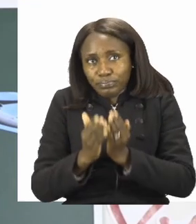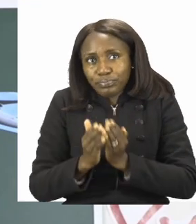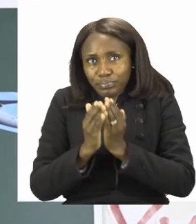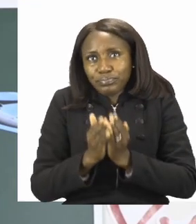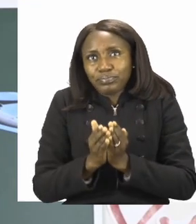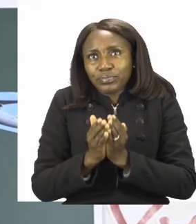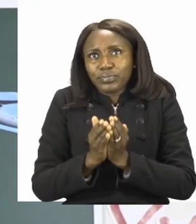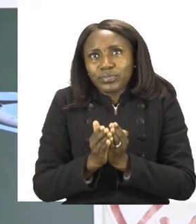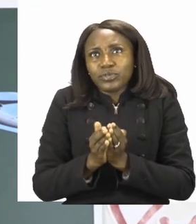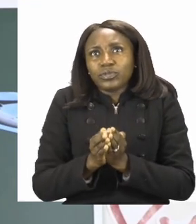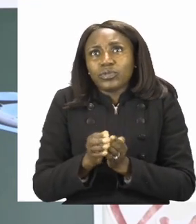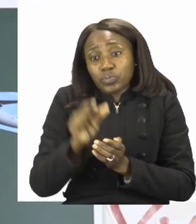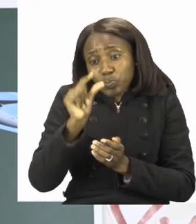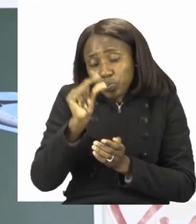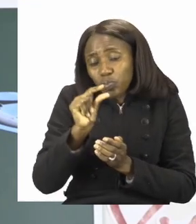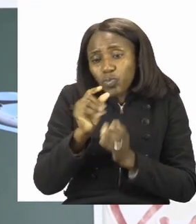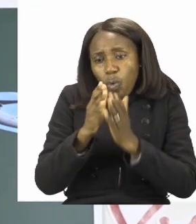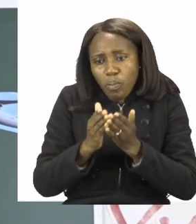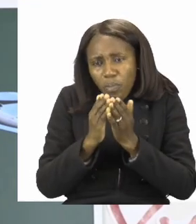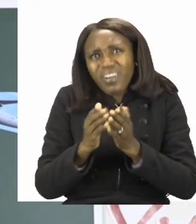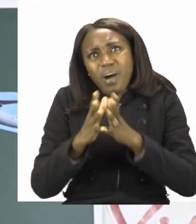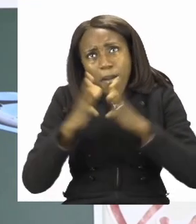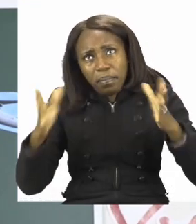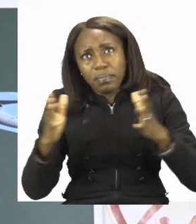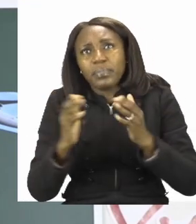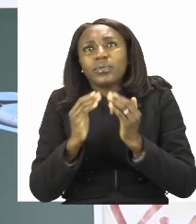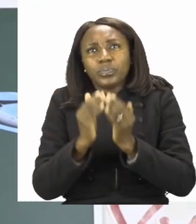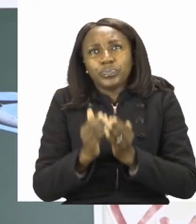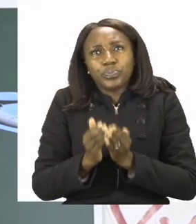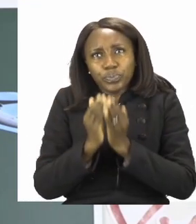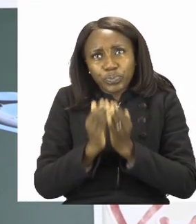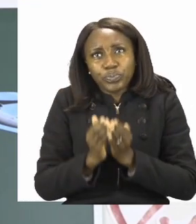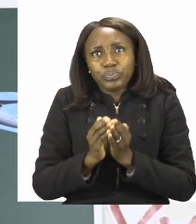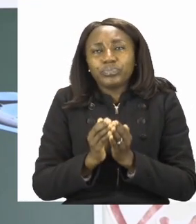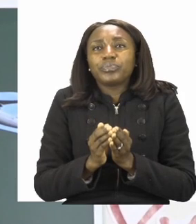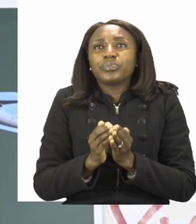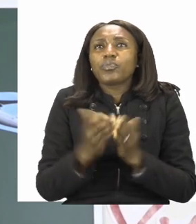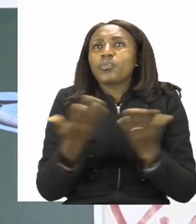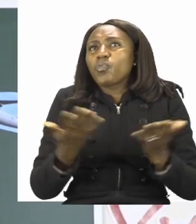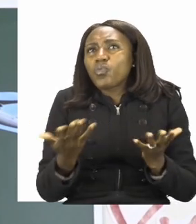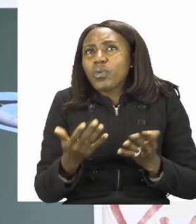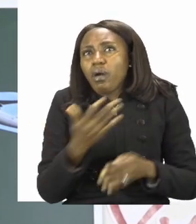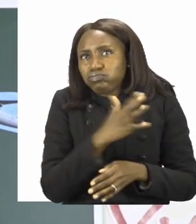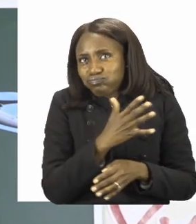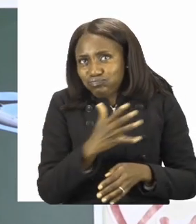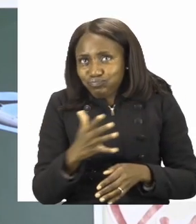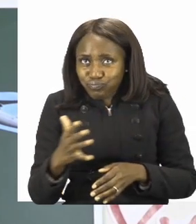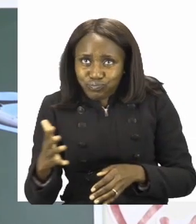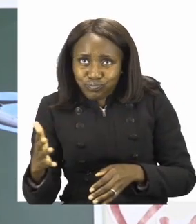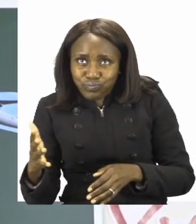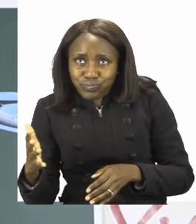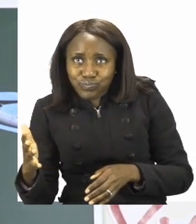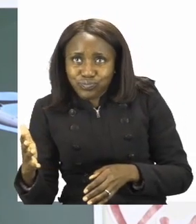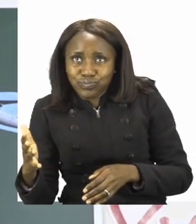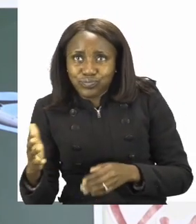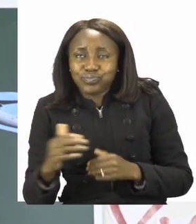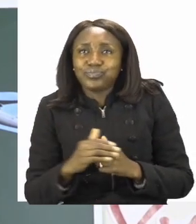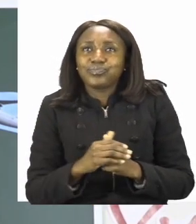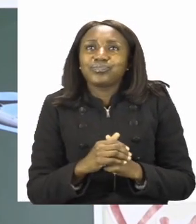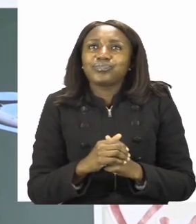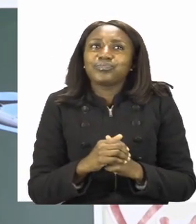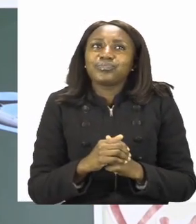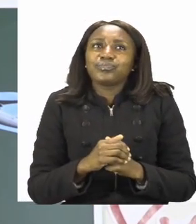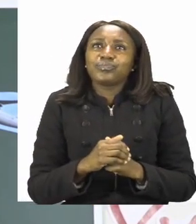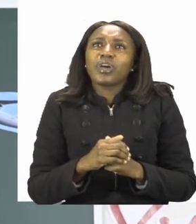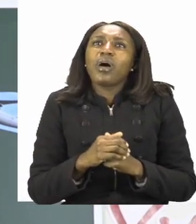can also move in water as well. and when it moves it sails across the water. It usually takes